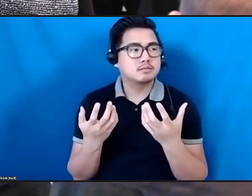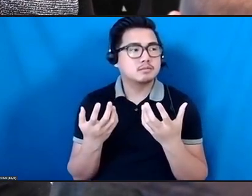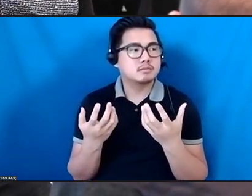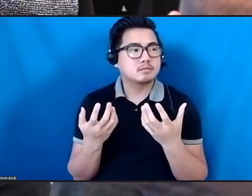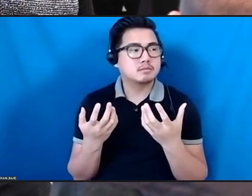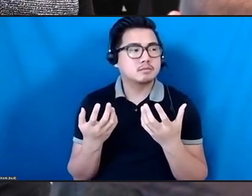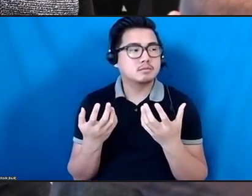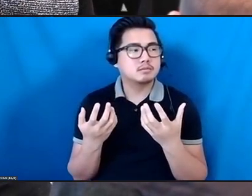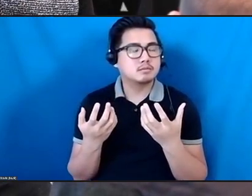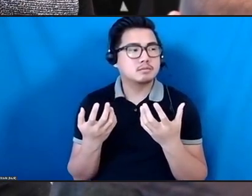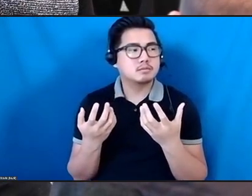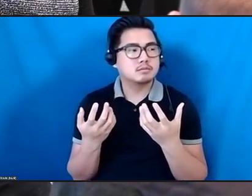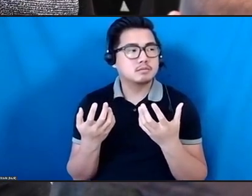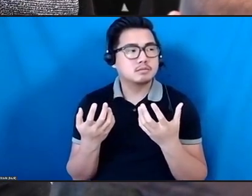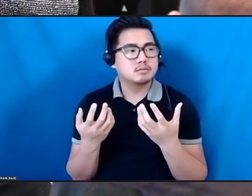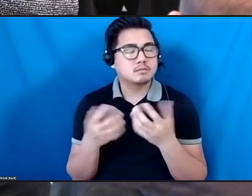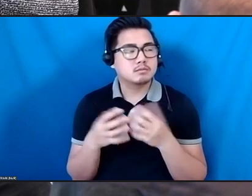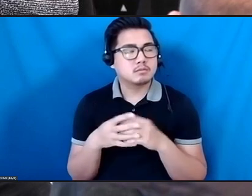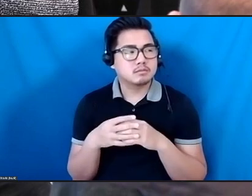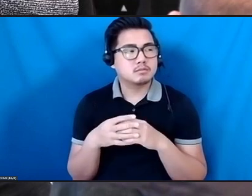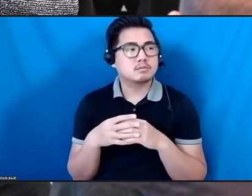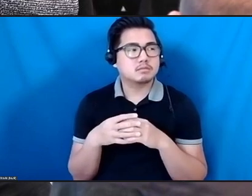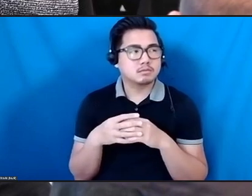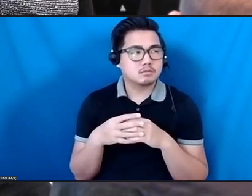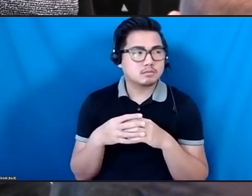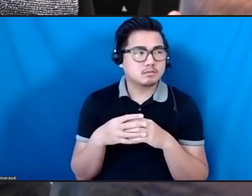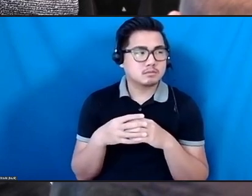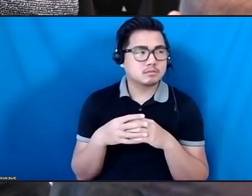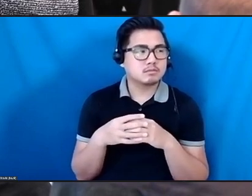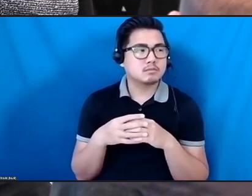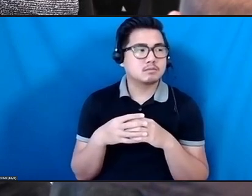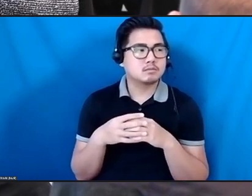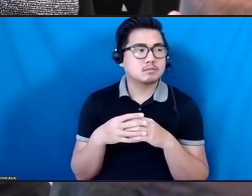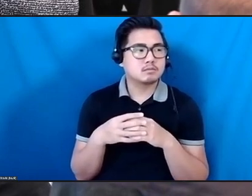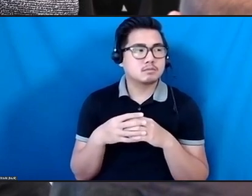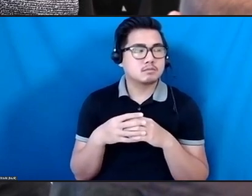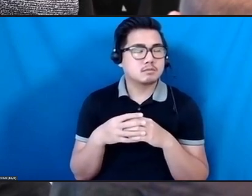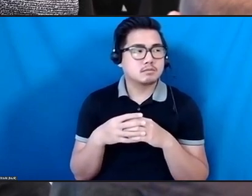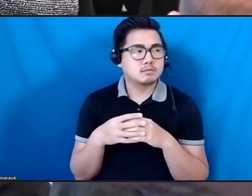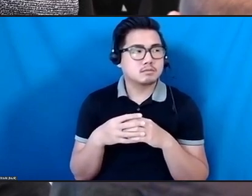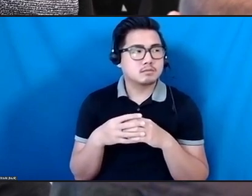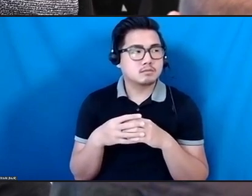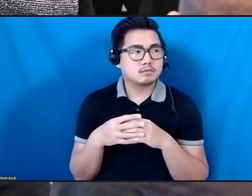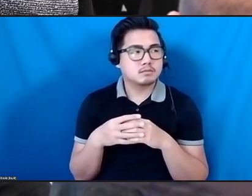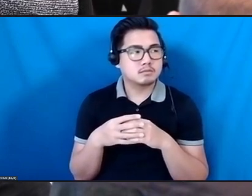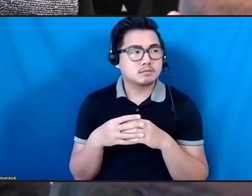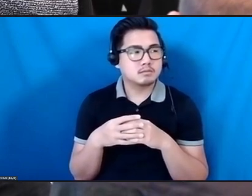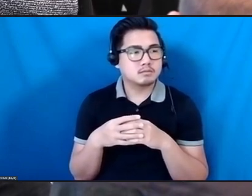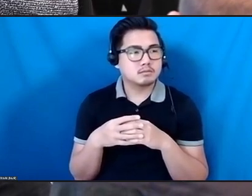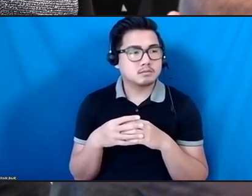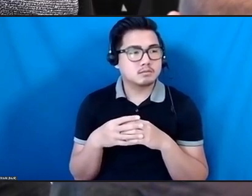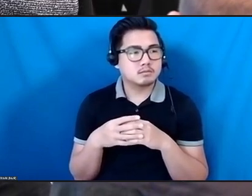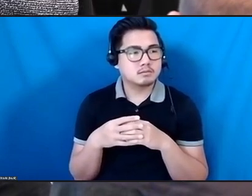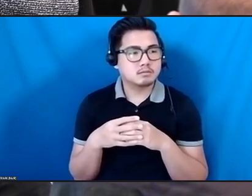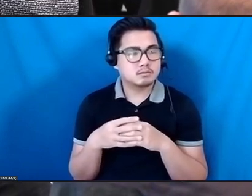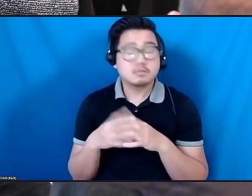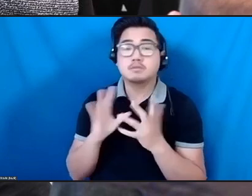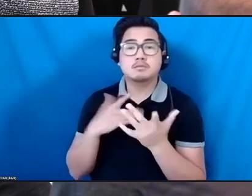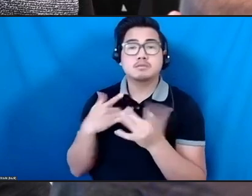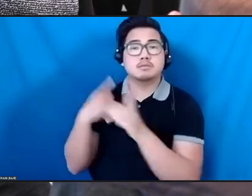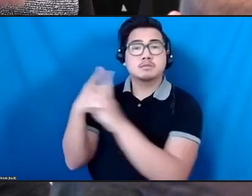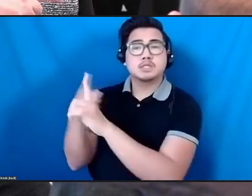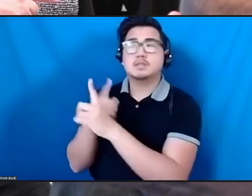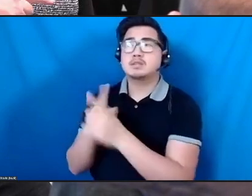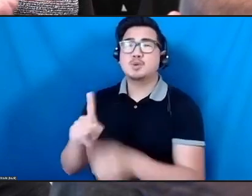really sort of like put, like mixing the stew in very unusual ways. And trusting that like